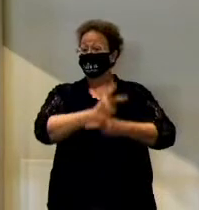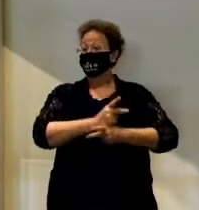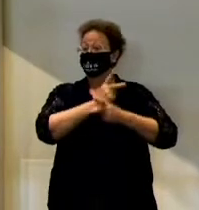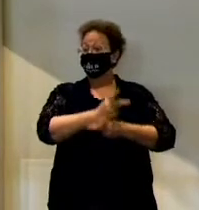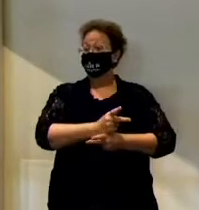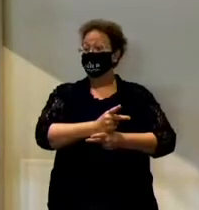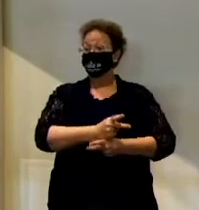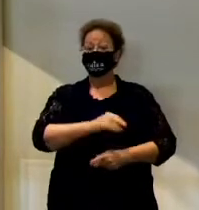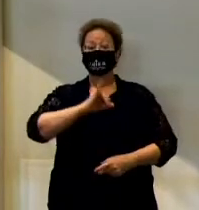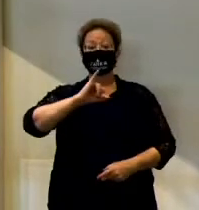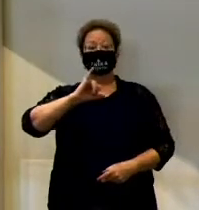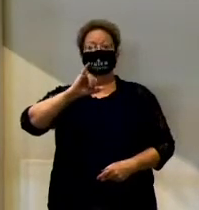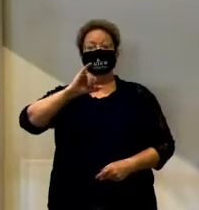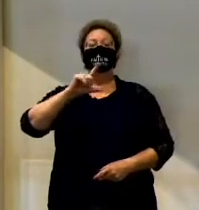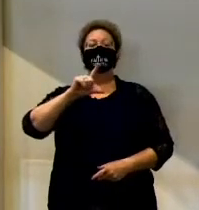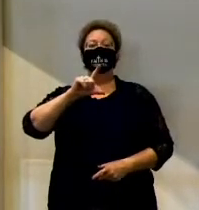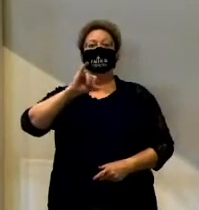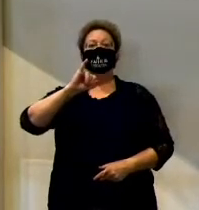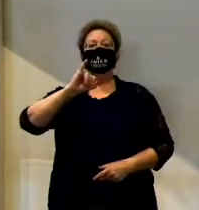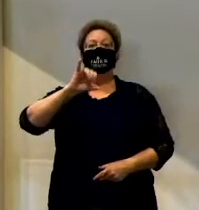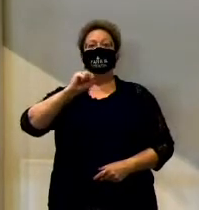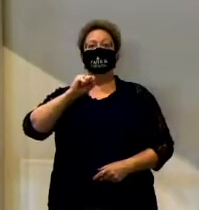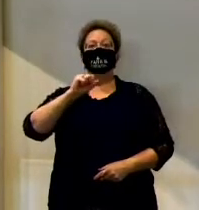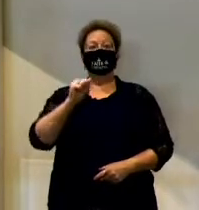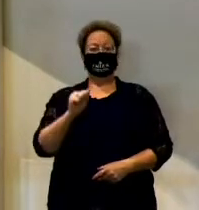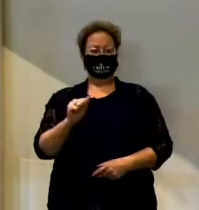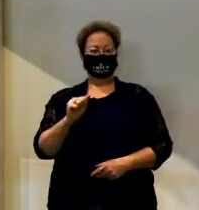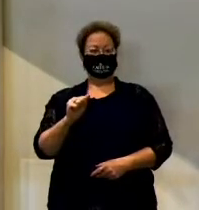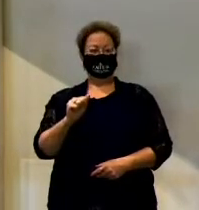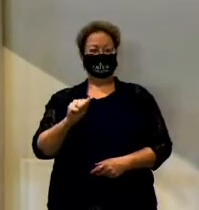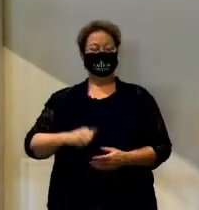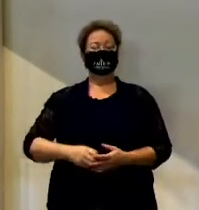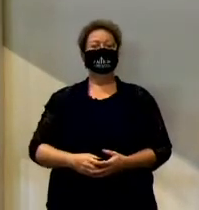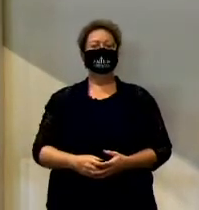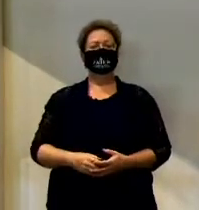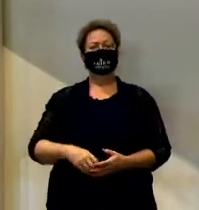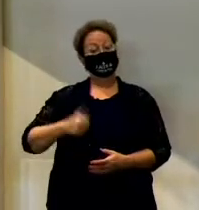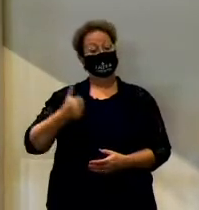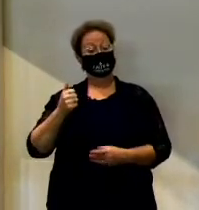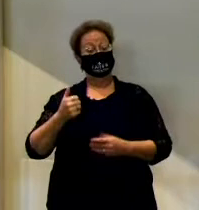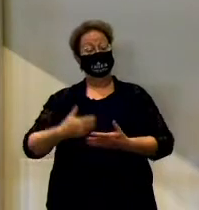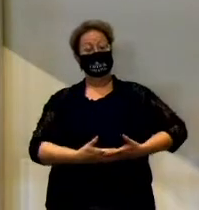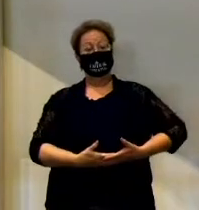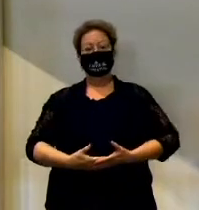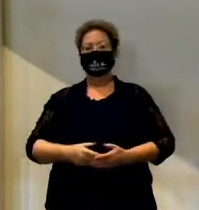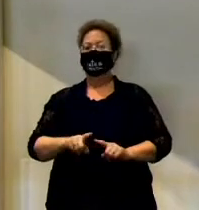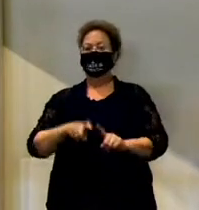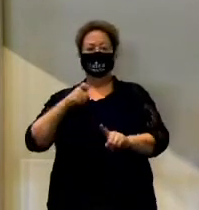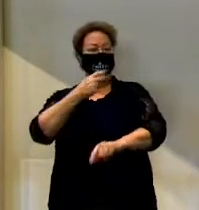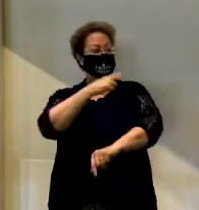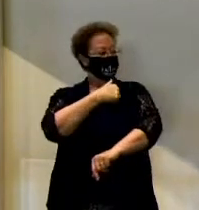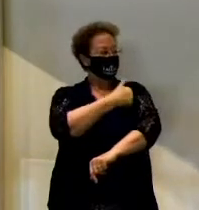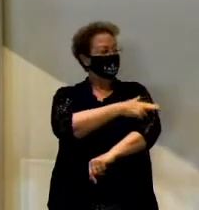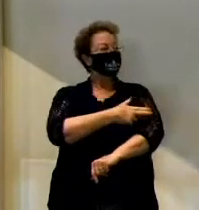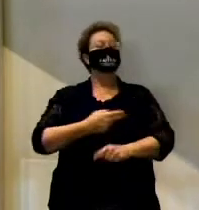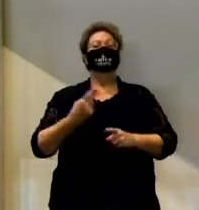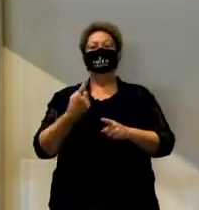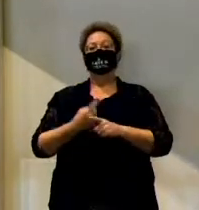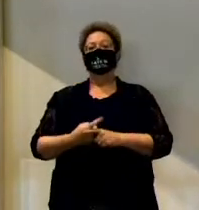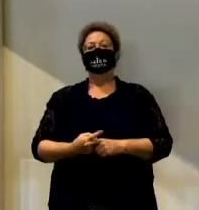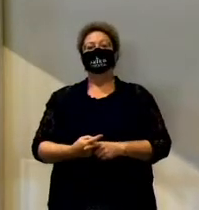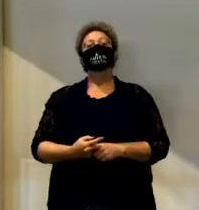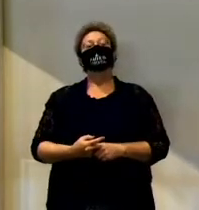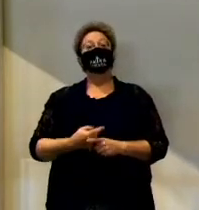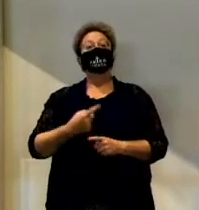her name's Lisa, she's on the screen now, and like the other babies, we got Lisa right out of the hospital, and it didn't